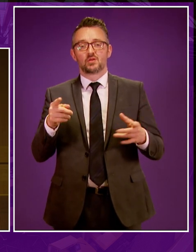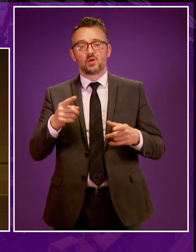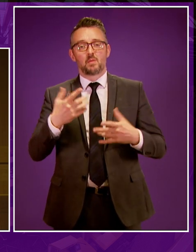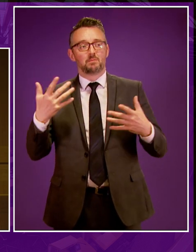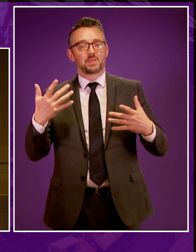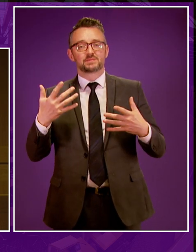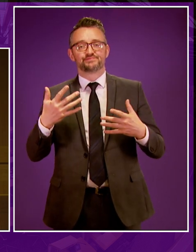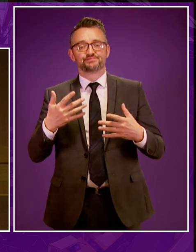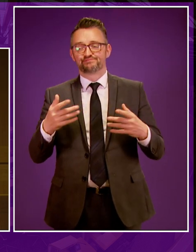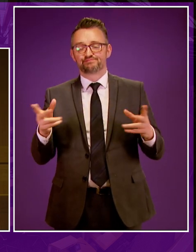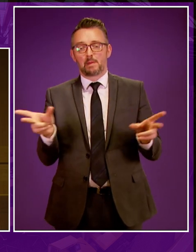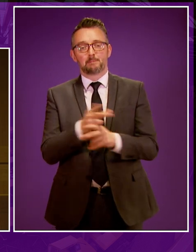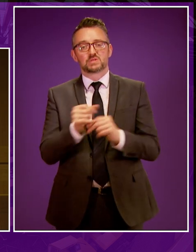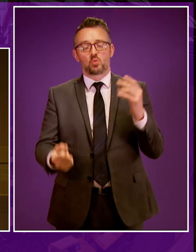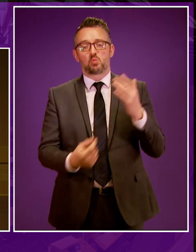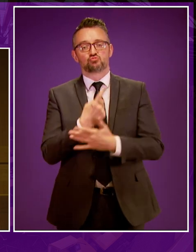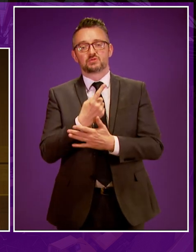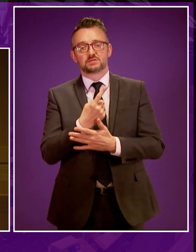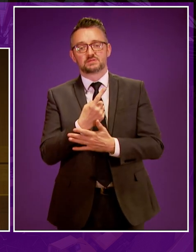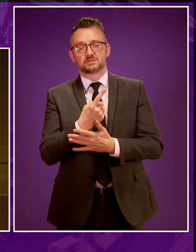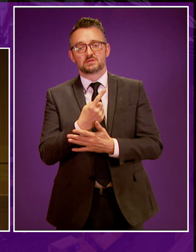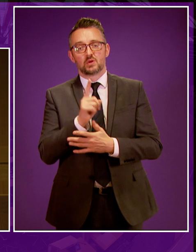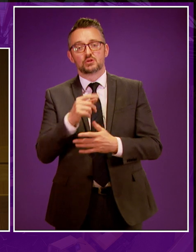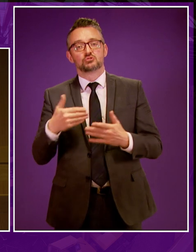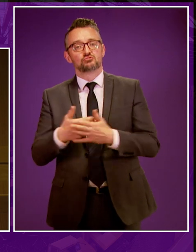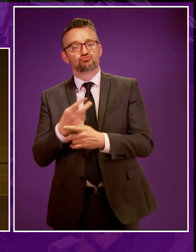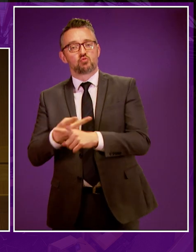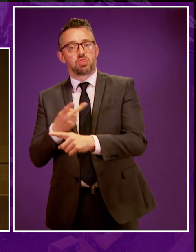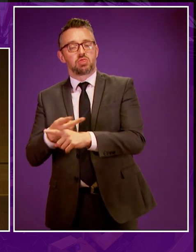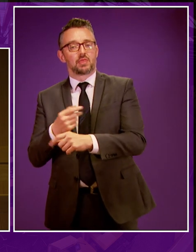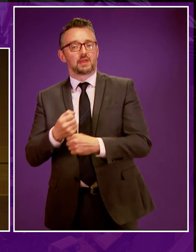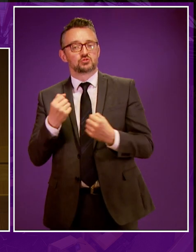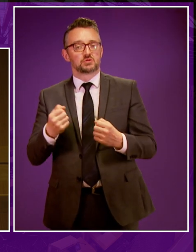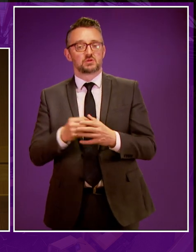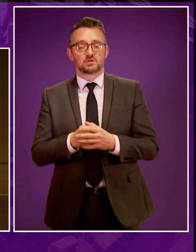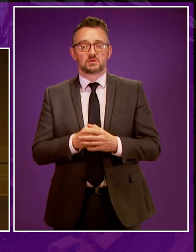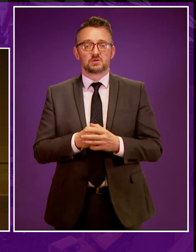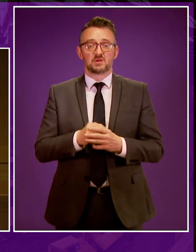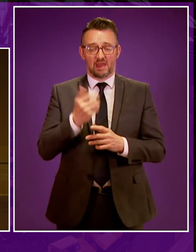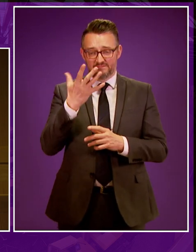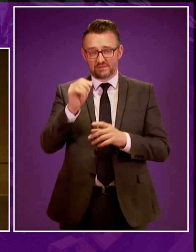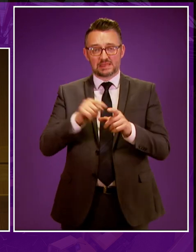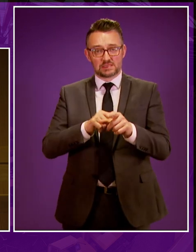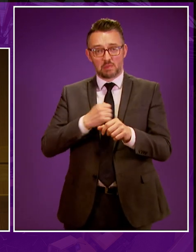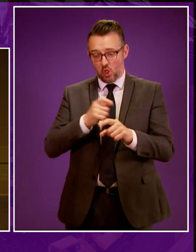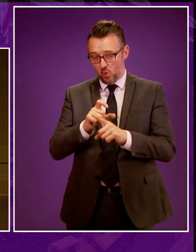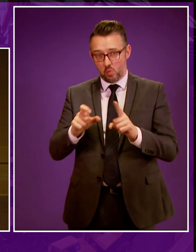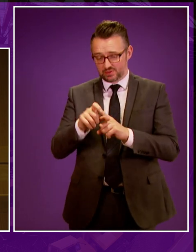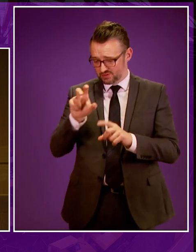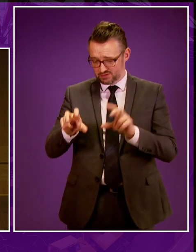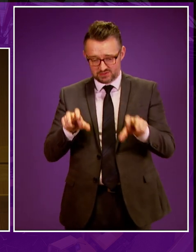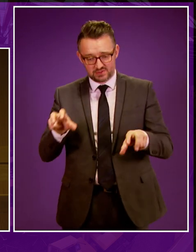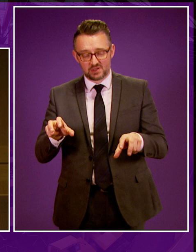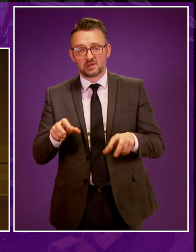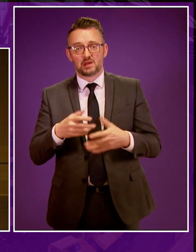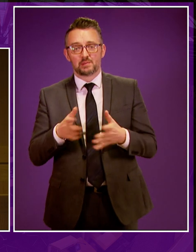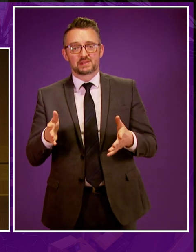of the greatest missed opportunities of our times and renewables. So for well over a century, some of the communities in my region have taken a